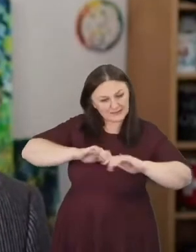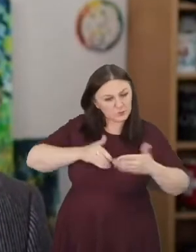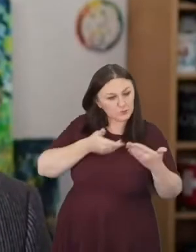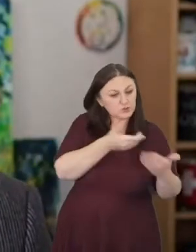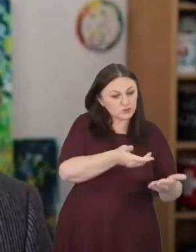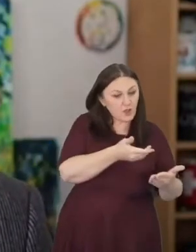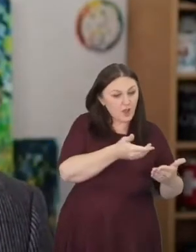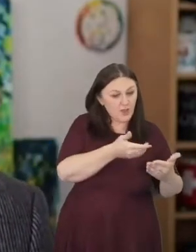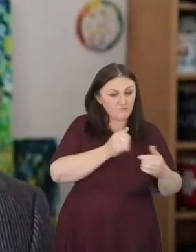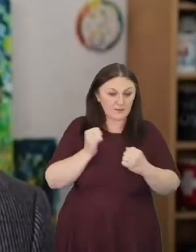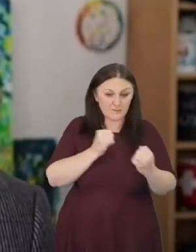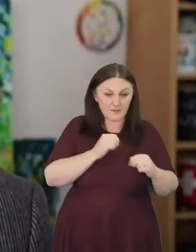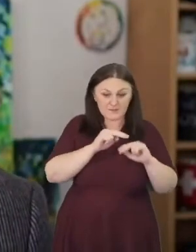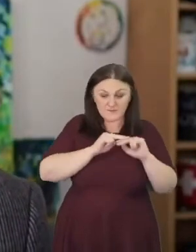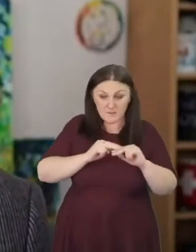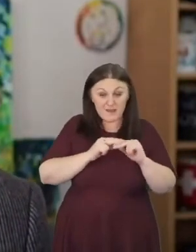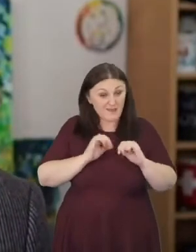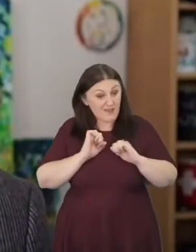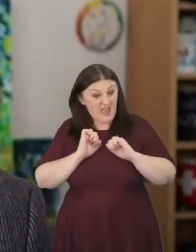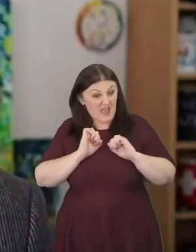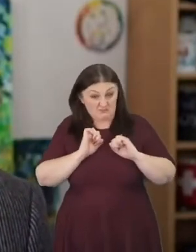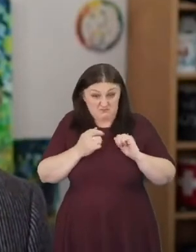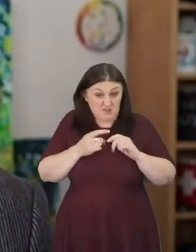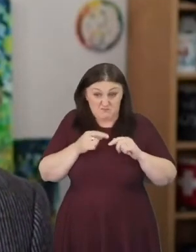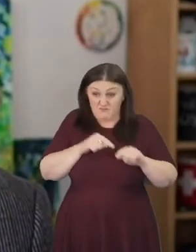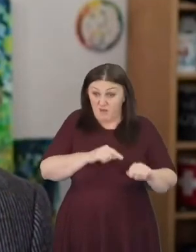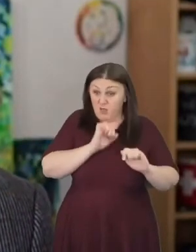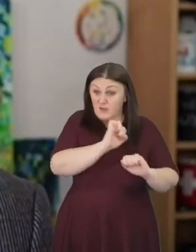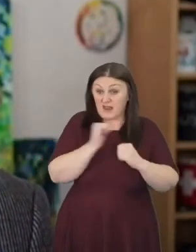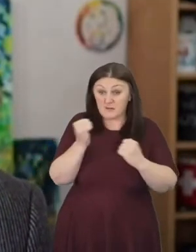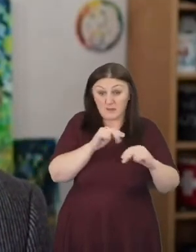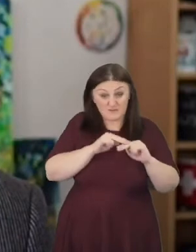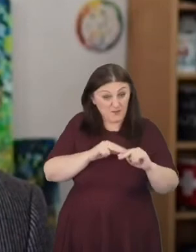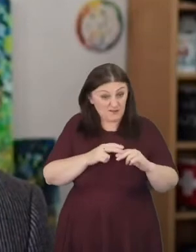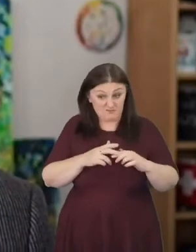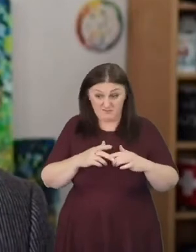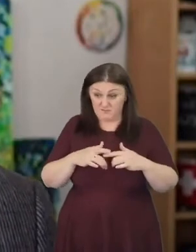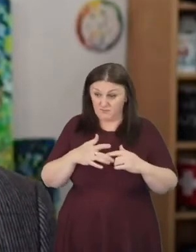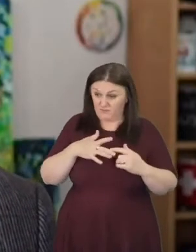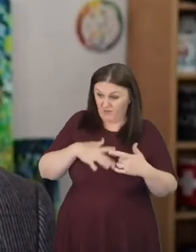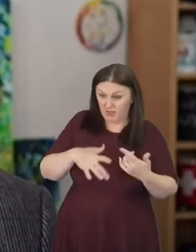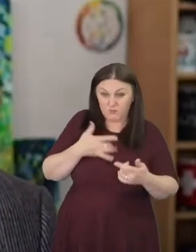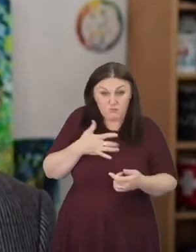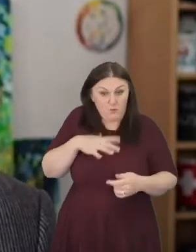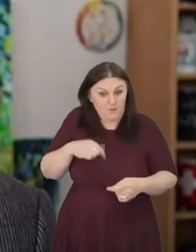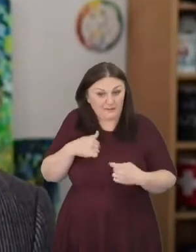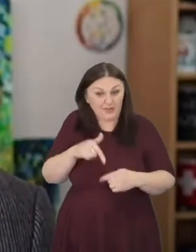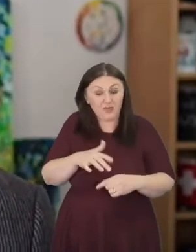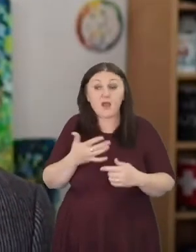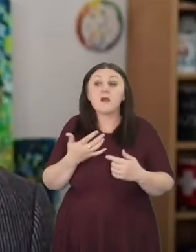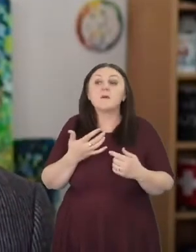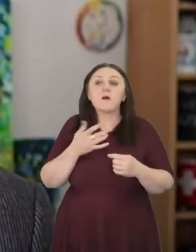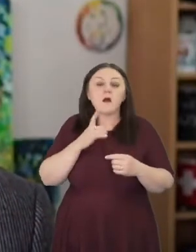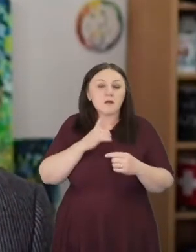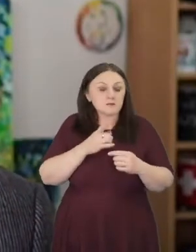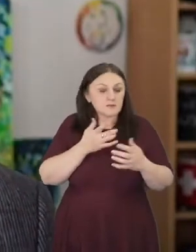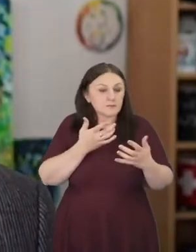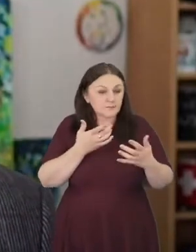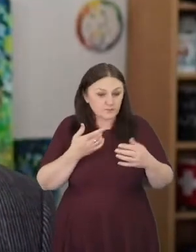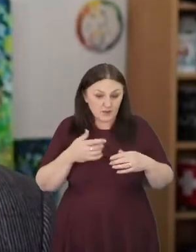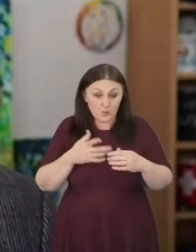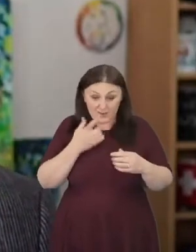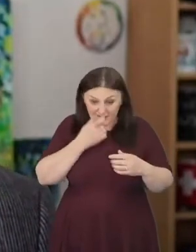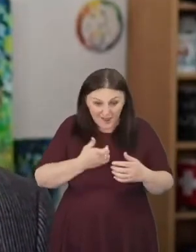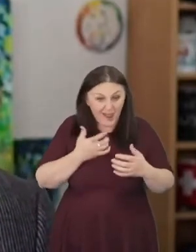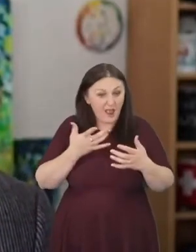team feel or would like, I think there's a lot more that we can do as a Baptist family to bring the kingdom into our